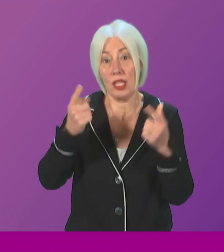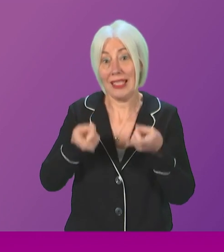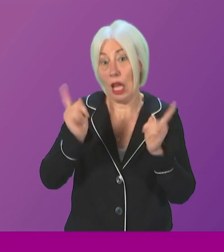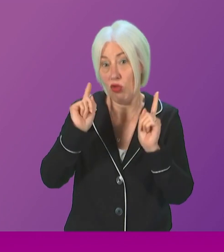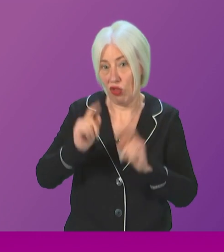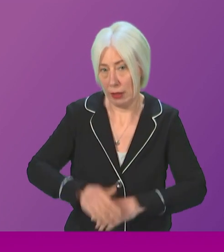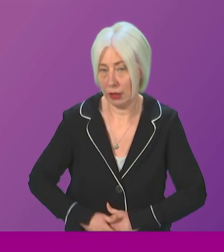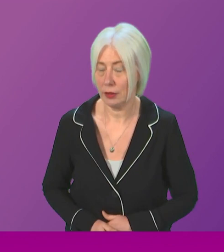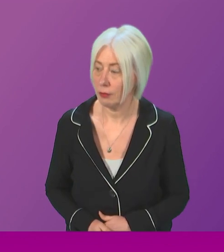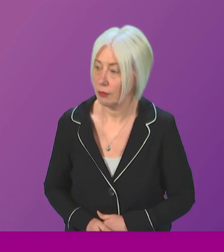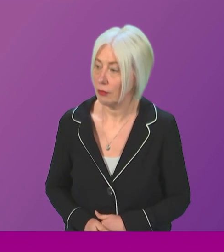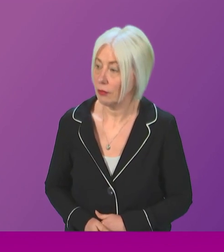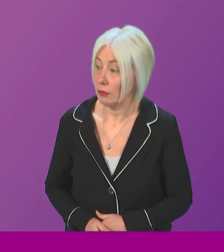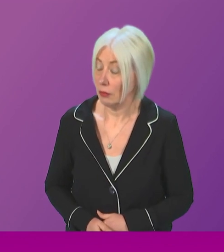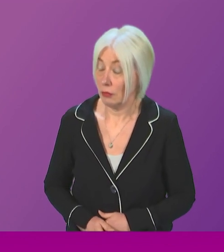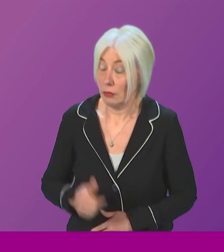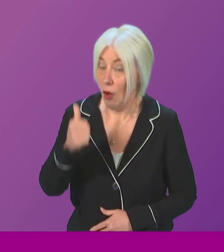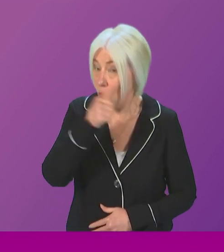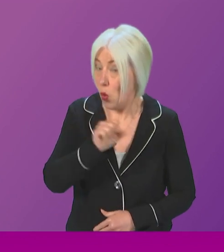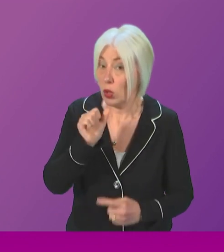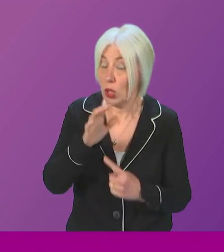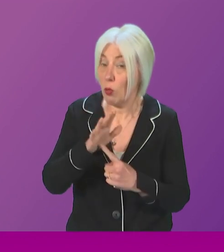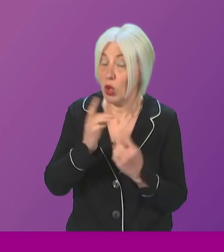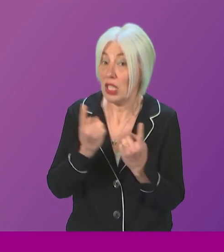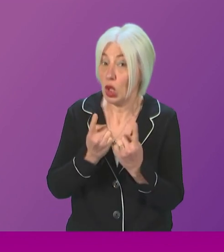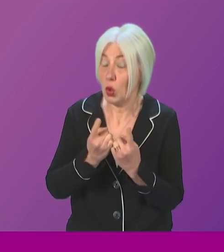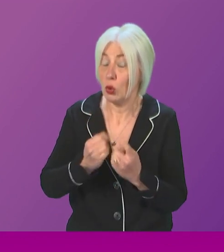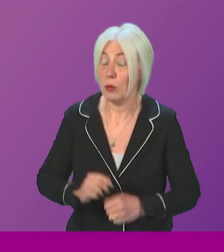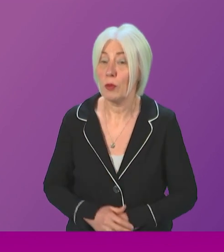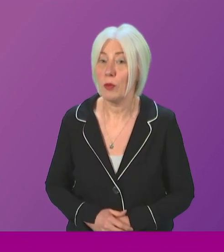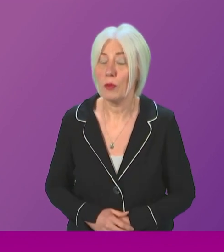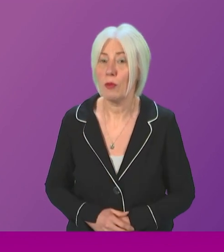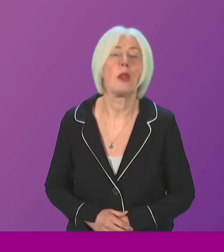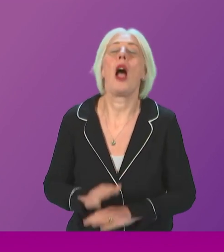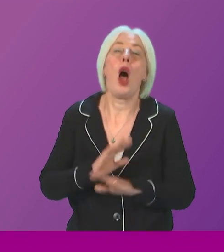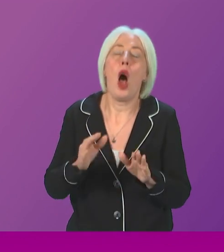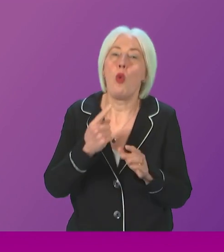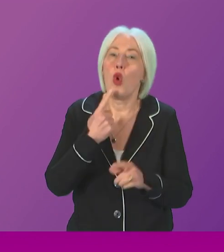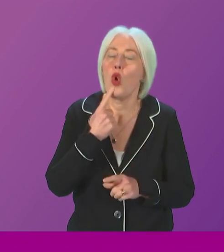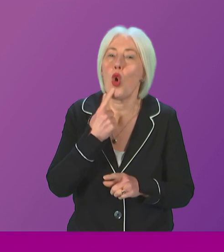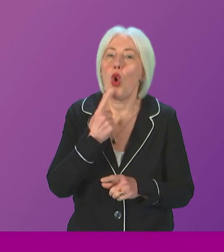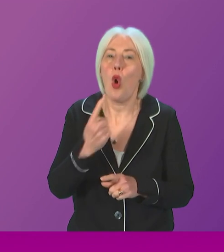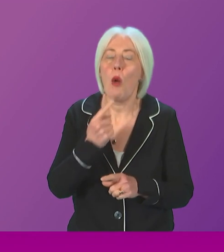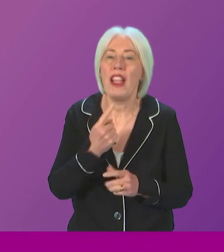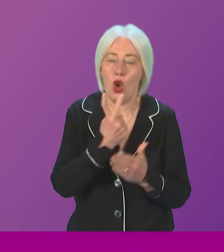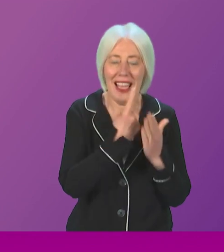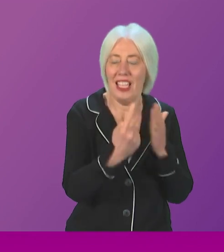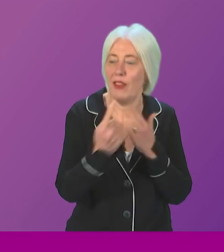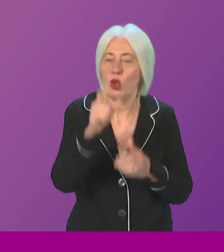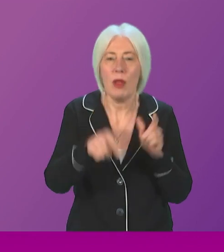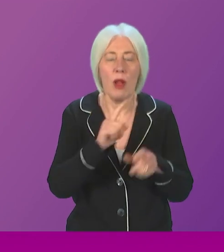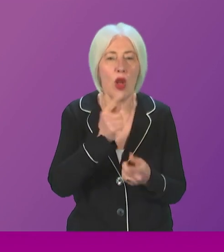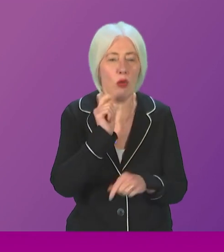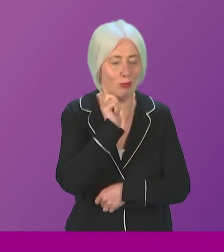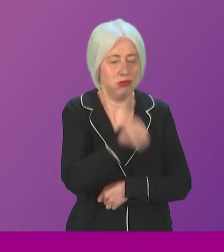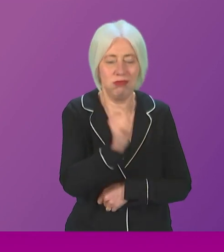First Minister, can I say that this is, of course, a very important issue indeed. while I won't comment on individual sentencing decisions, it wouldn't be right for me